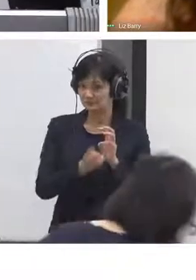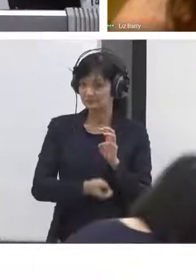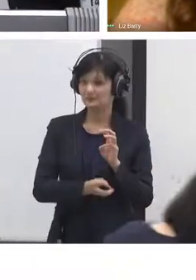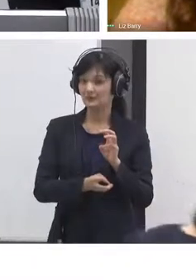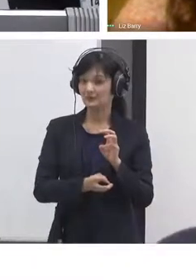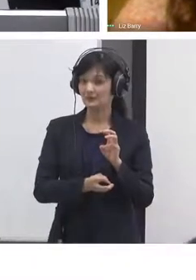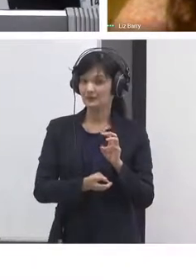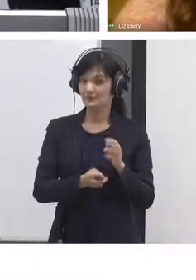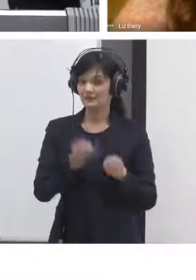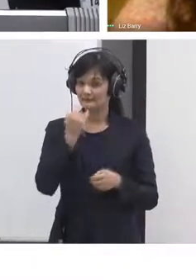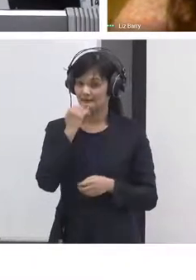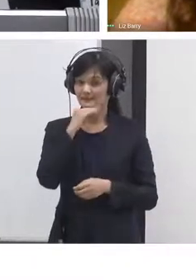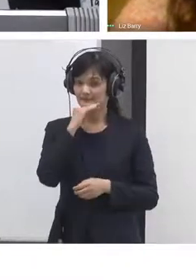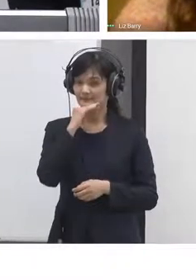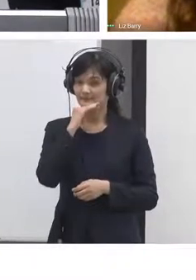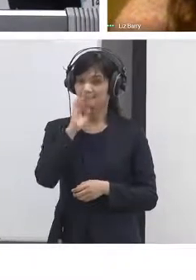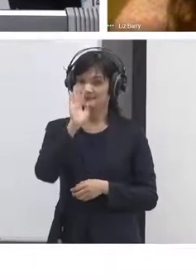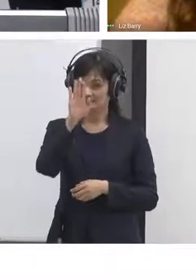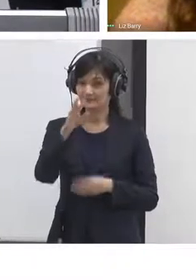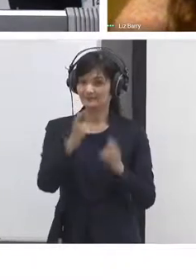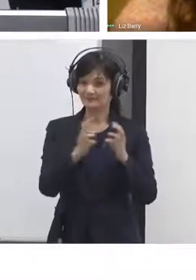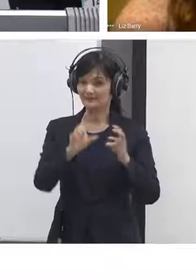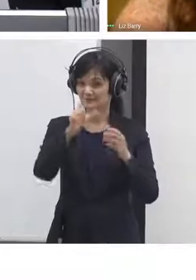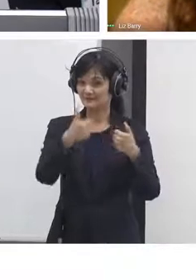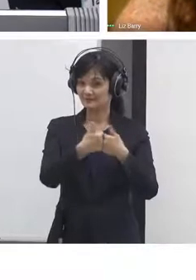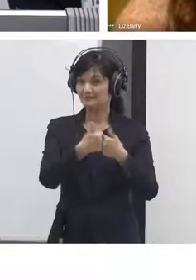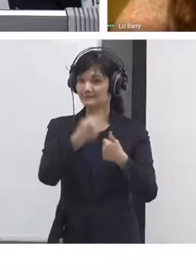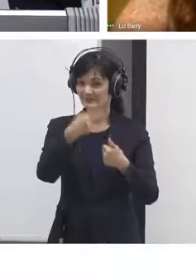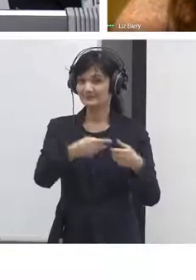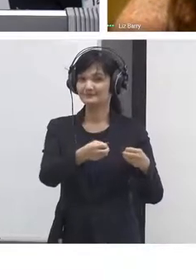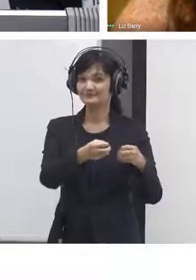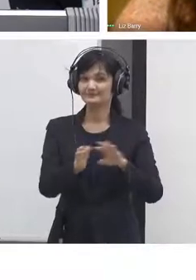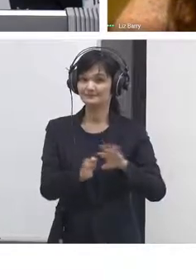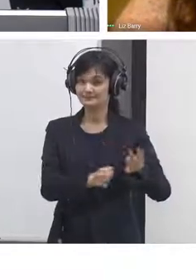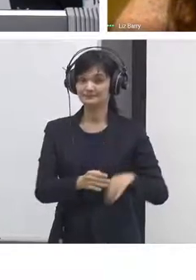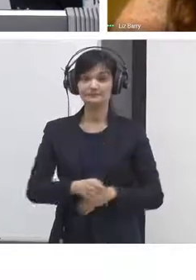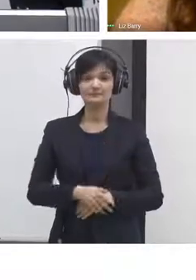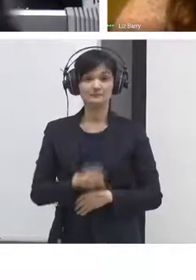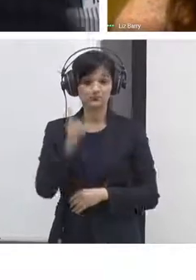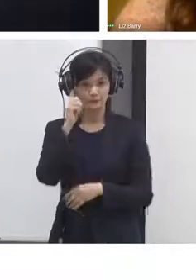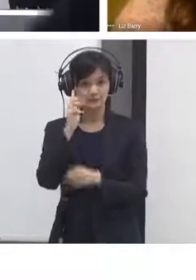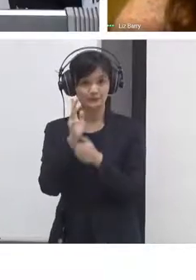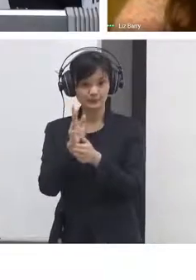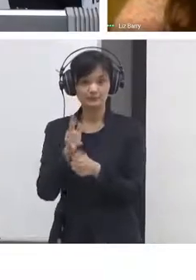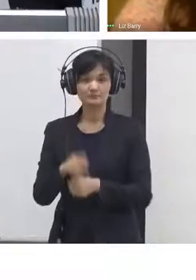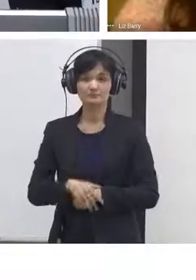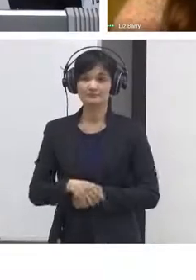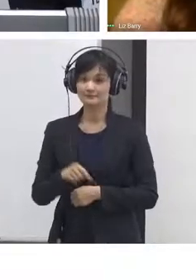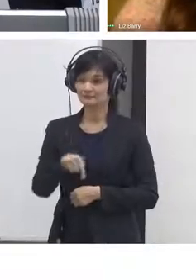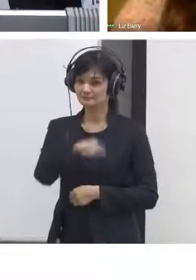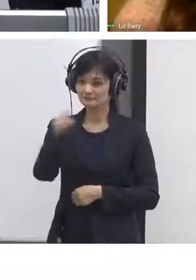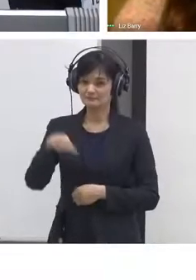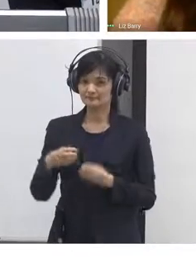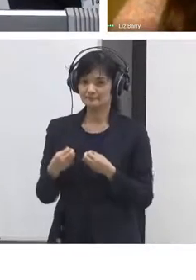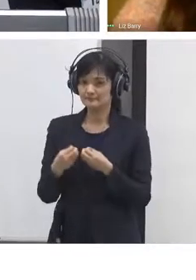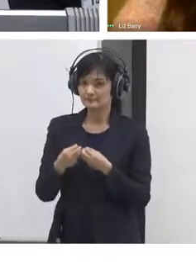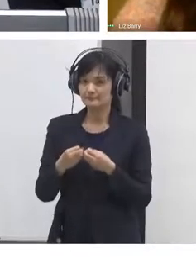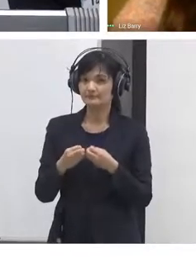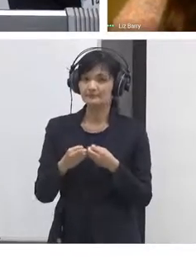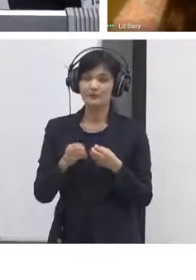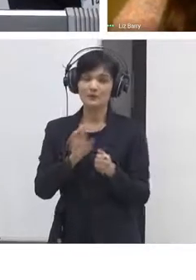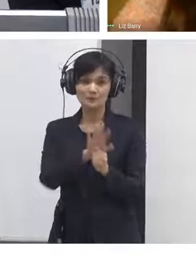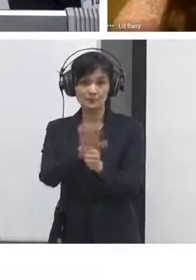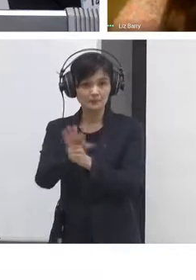how do you help people to access information communities no information